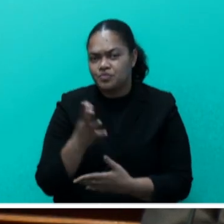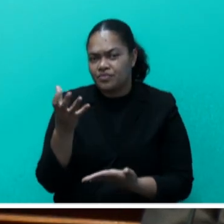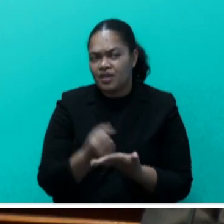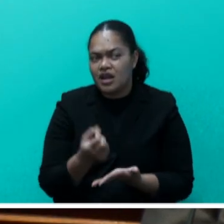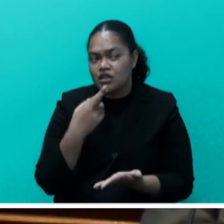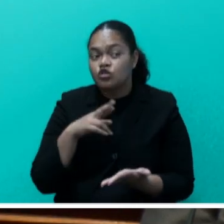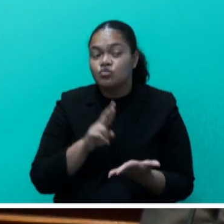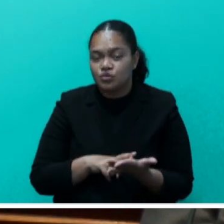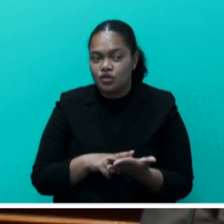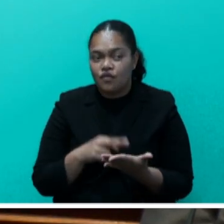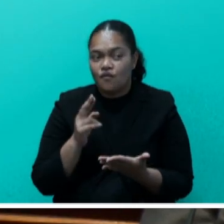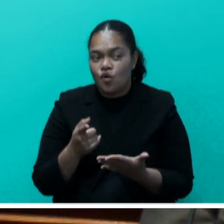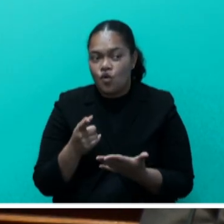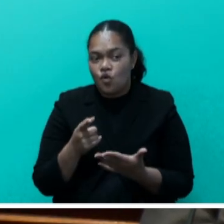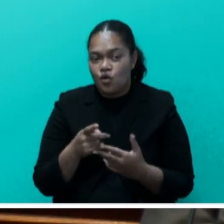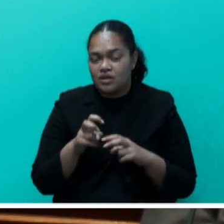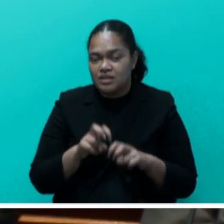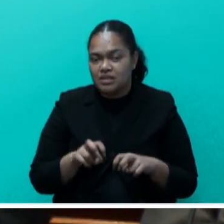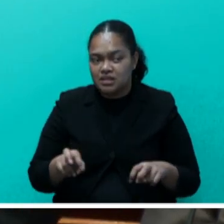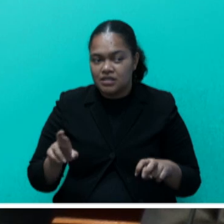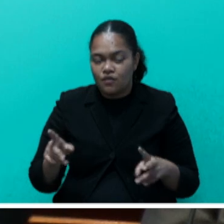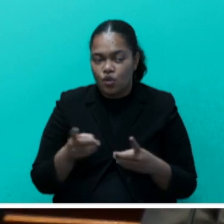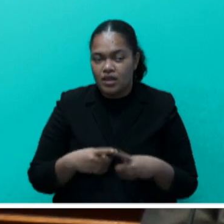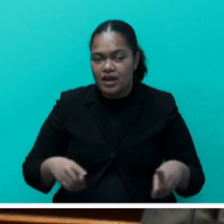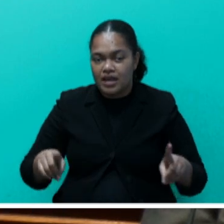regarding the Seeds 4 delegation that had gone.